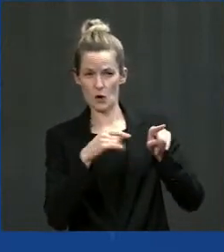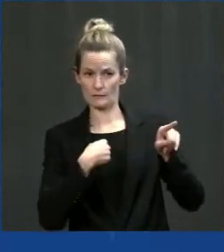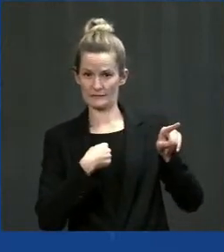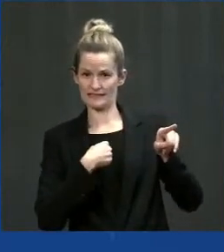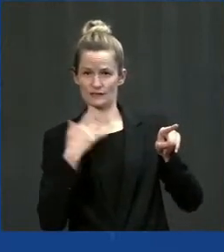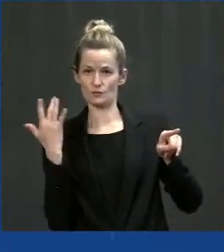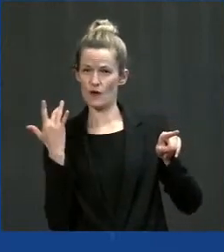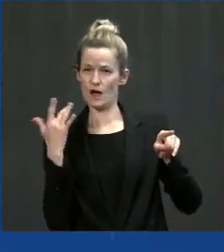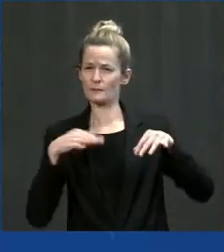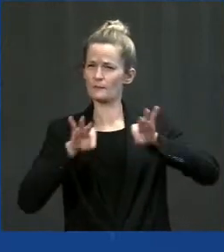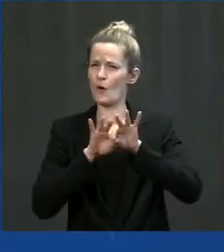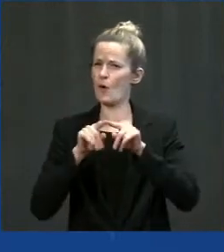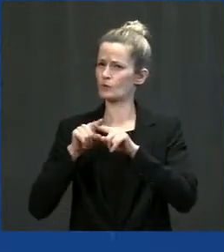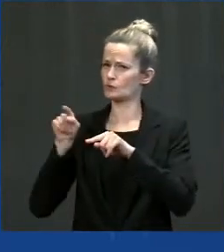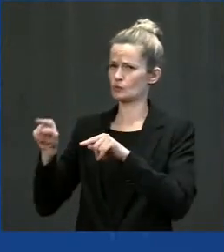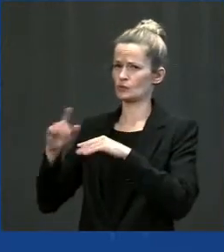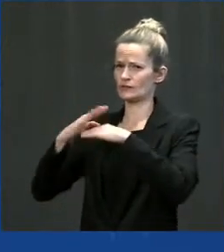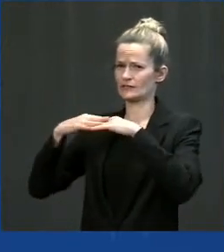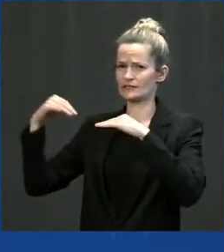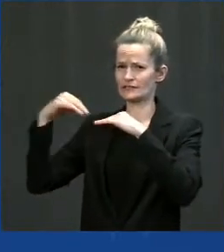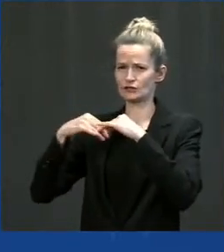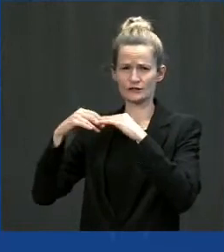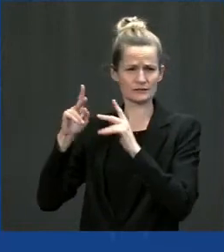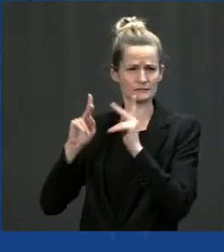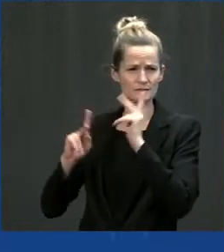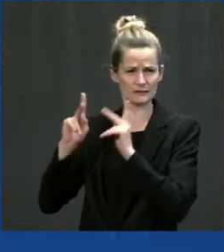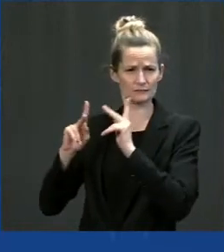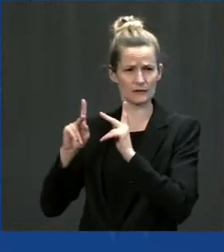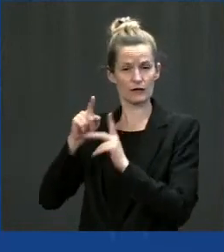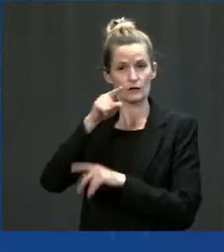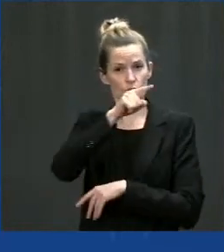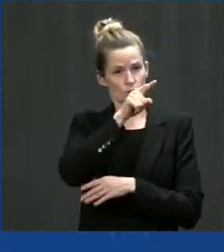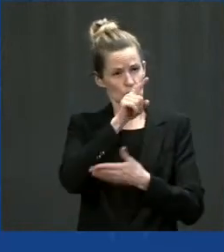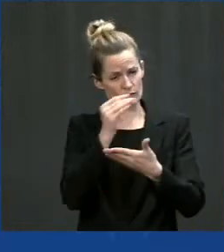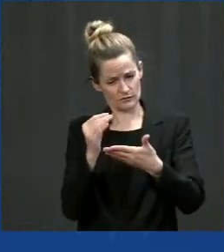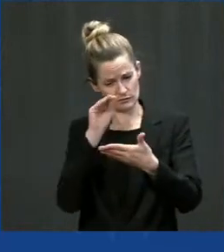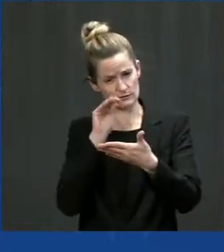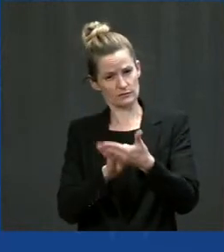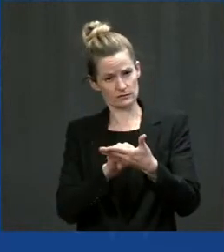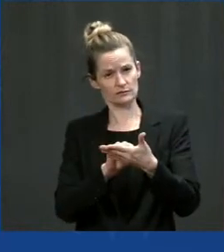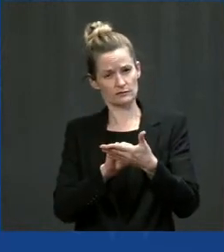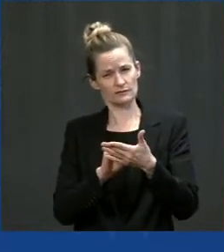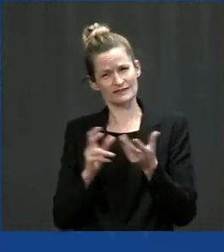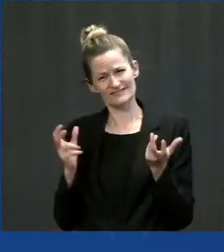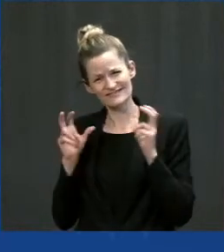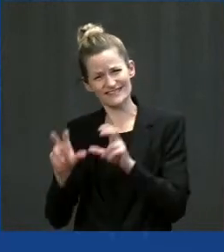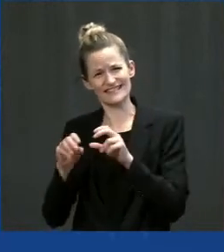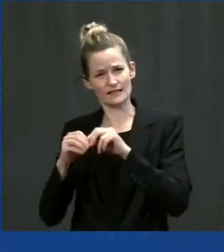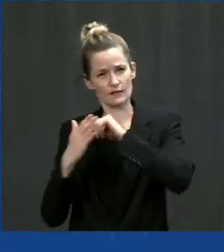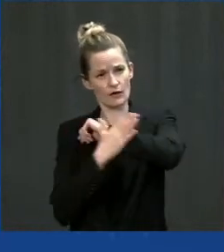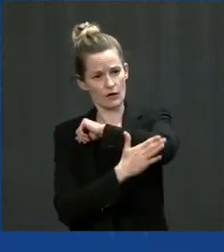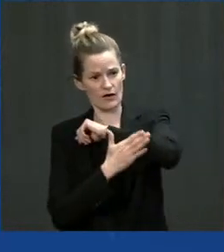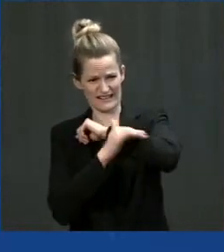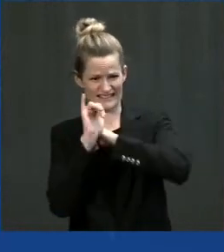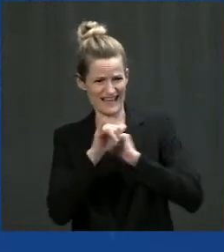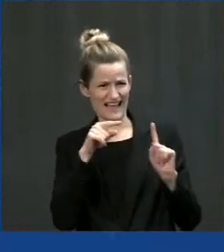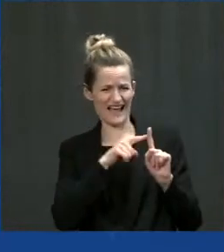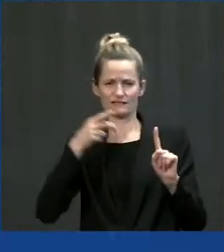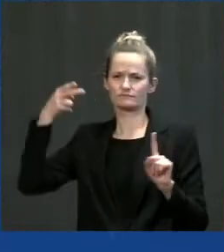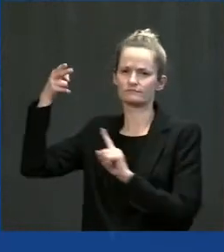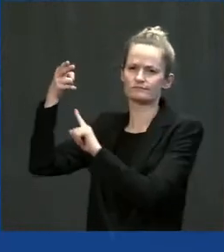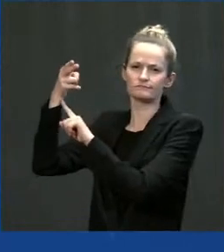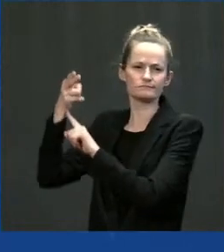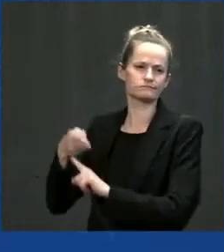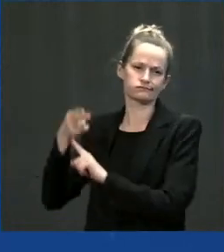more than $11 billion in investment in Indian country. That is historic, potentially transformational investment